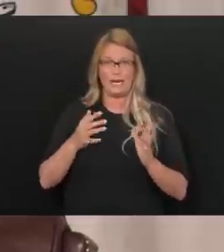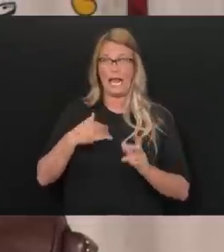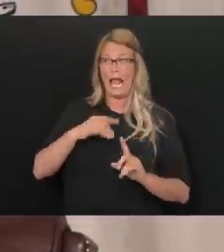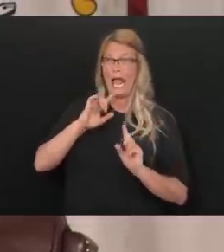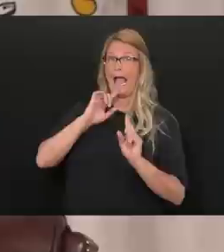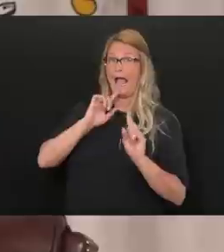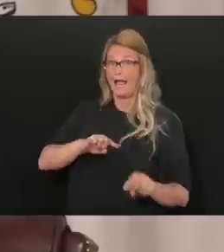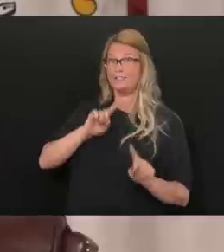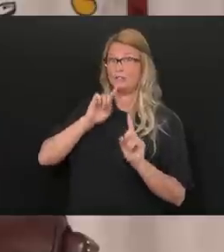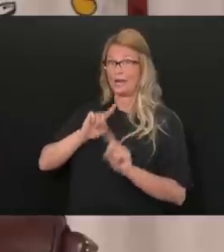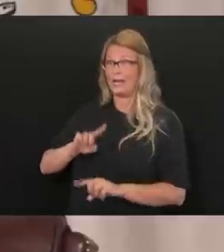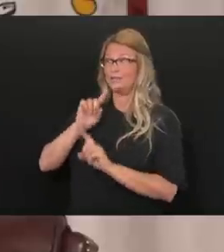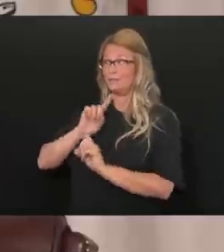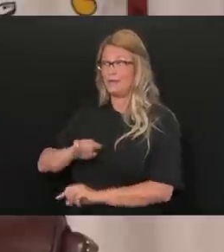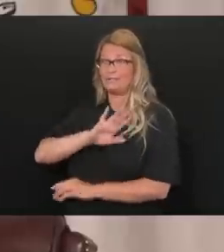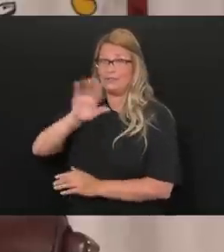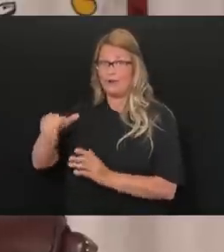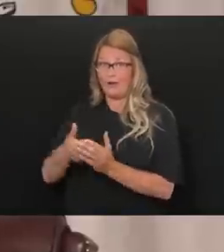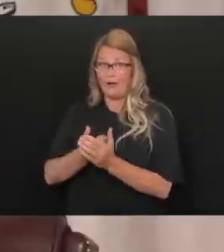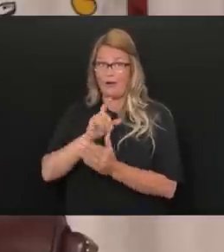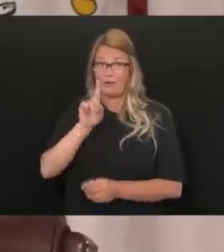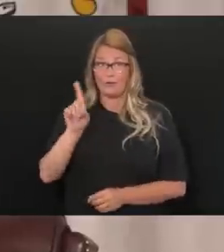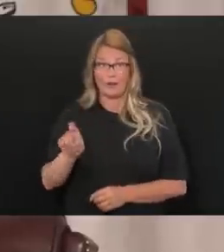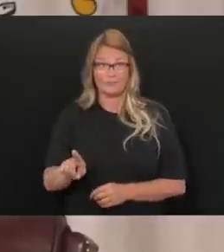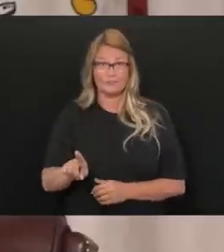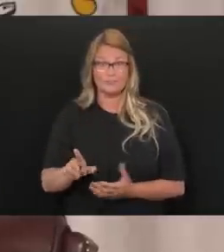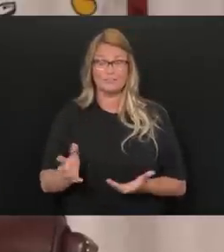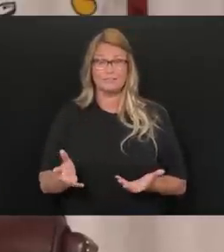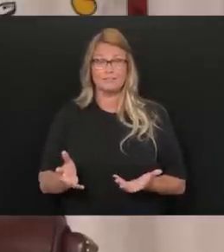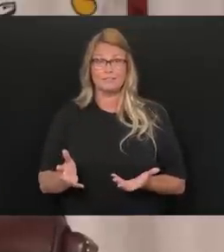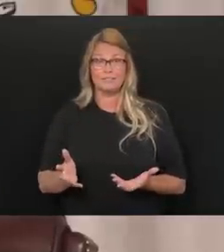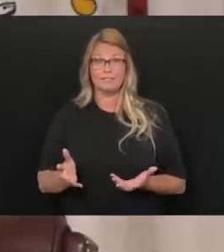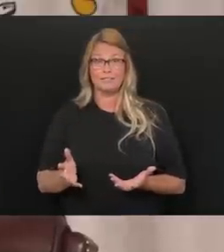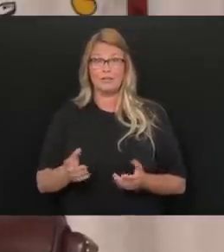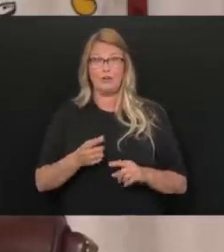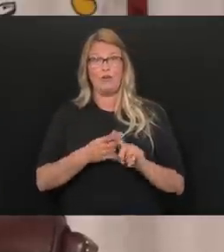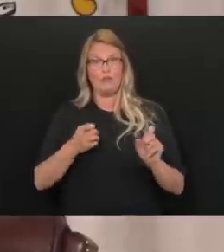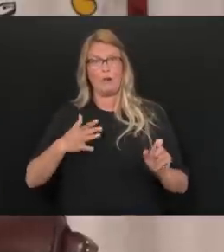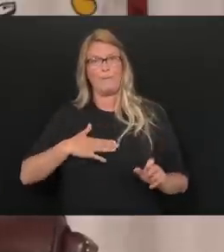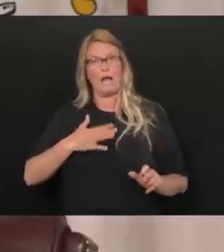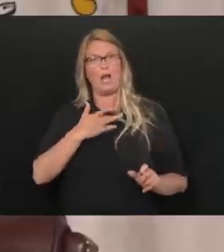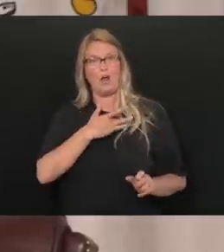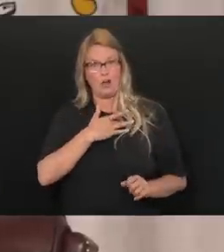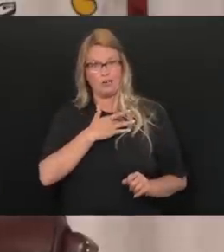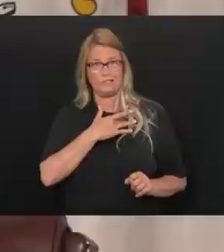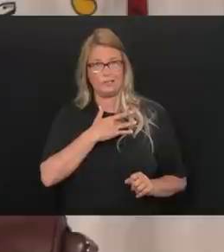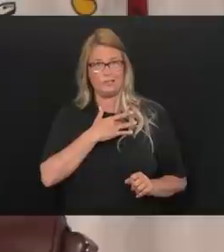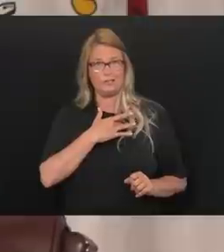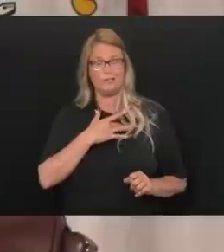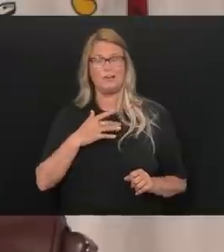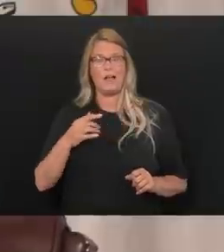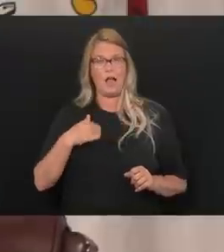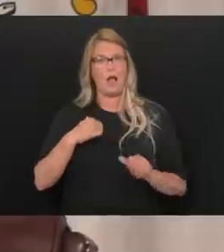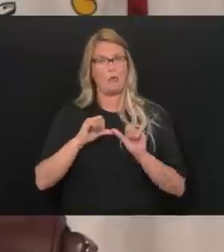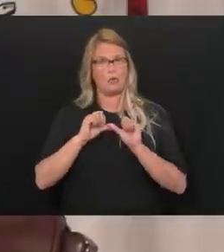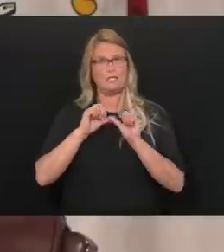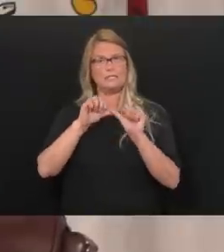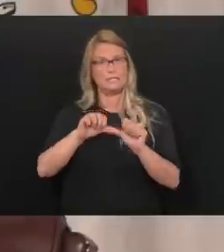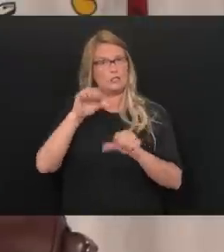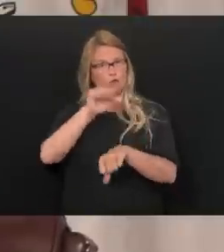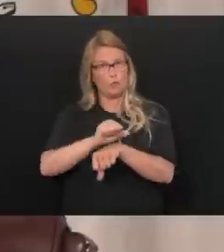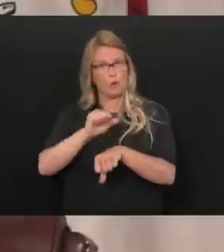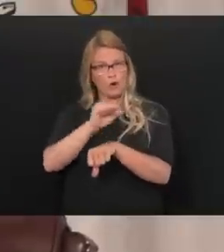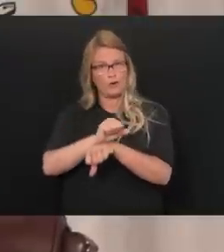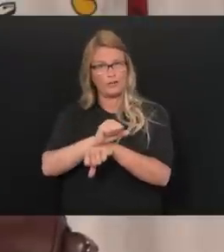answer them as best I possibly could from the bottom of my heart. You know, I'm, uh, I'm going to continue to keep working and, and,